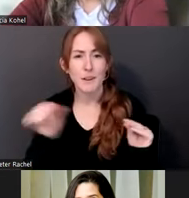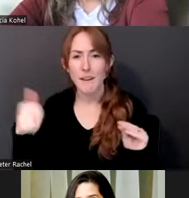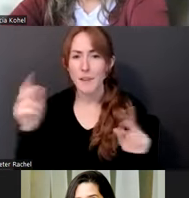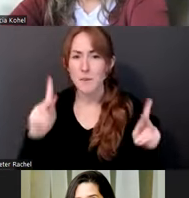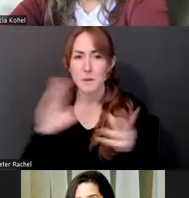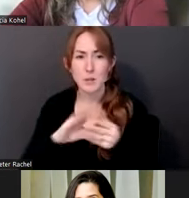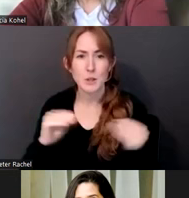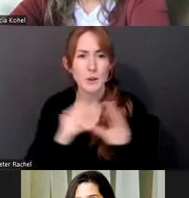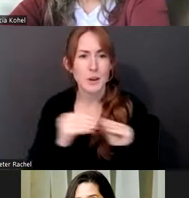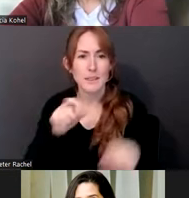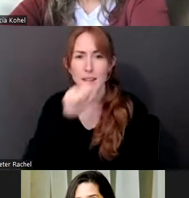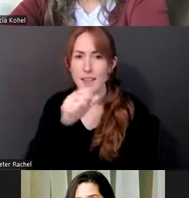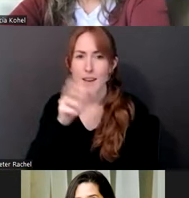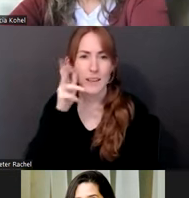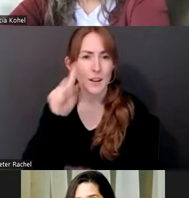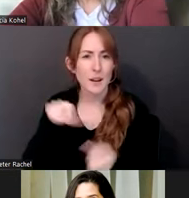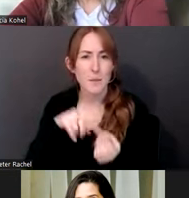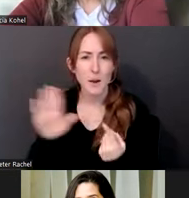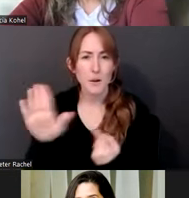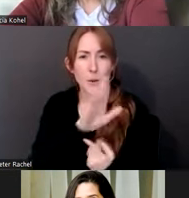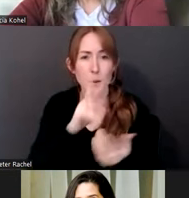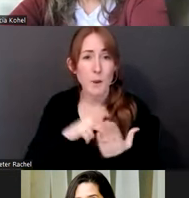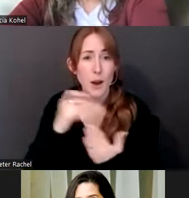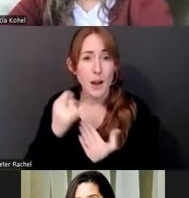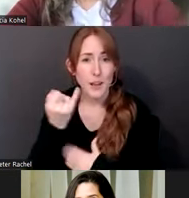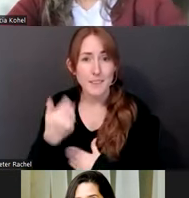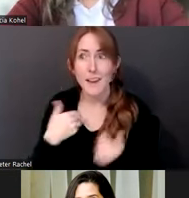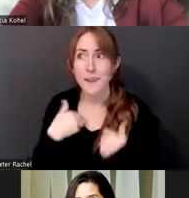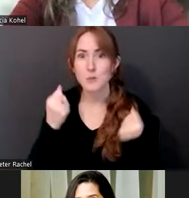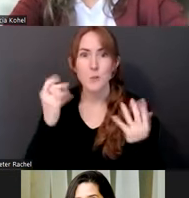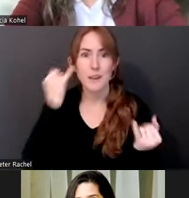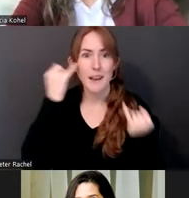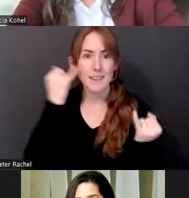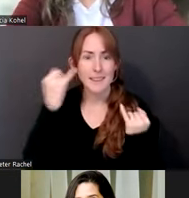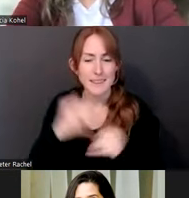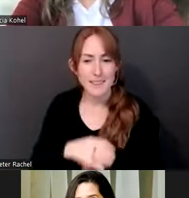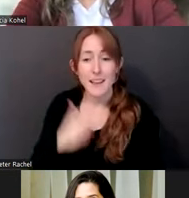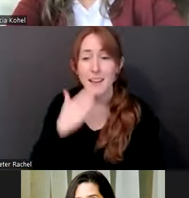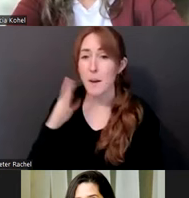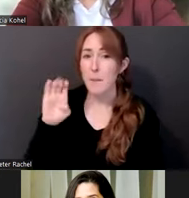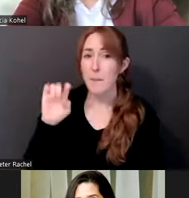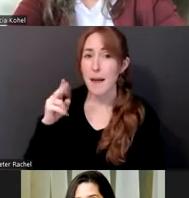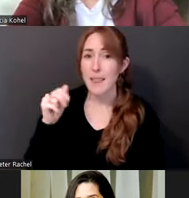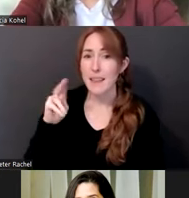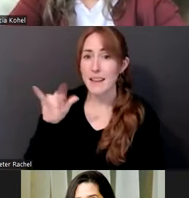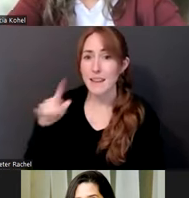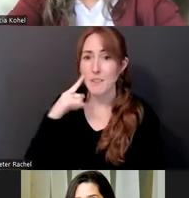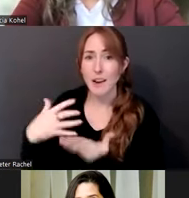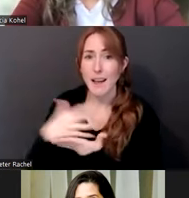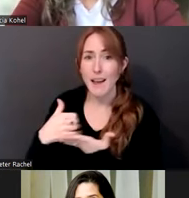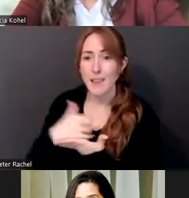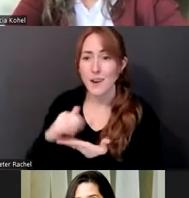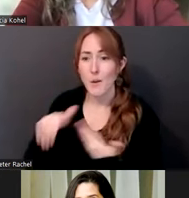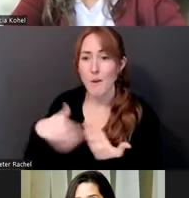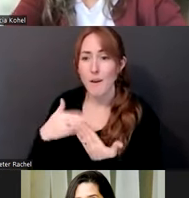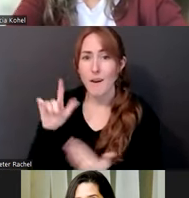projects that have inspired you coming away with so many ideas. And thank you, Bethany, for making a little bibliography for us out of this. That'll